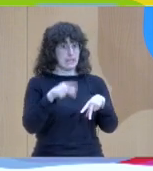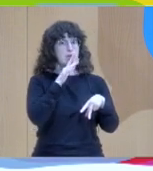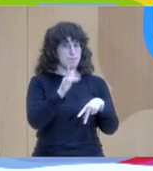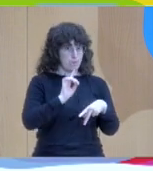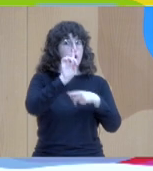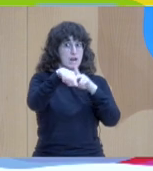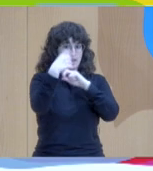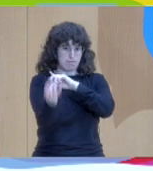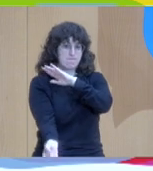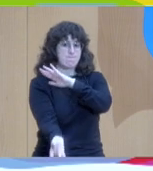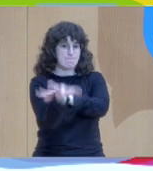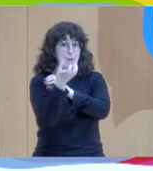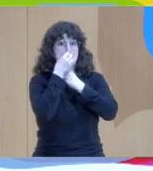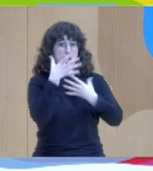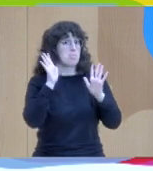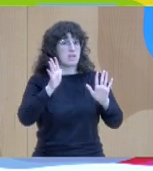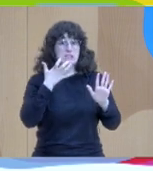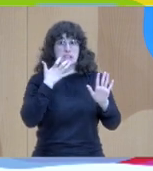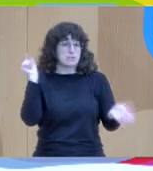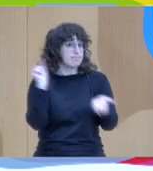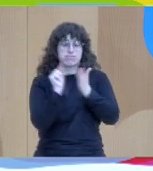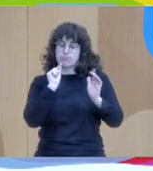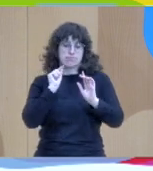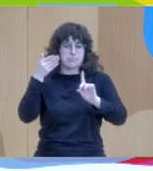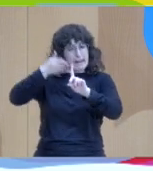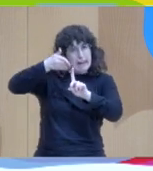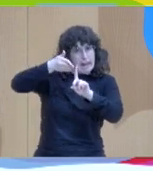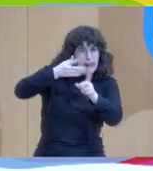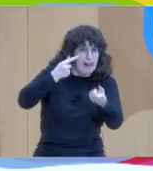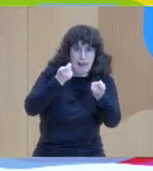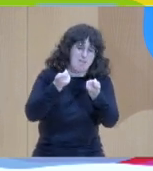alright so these were the new questions